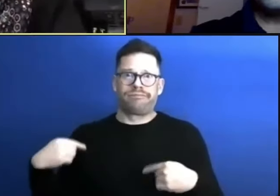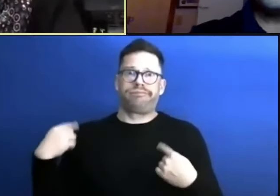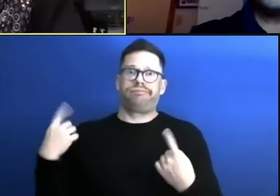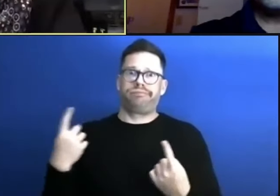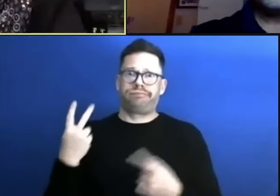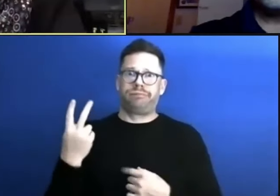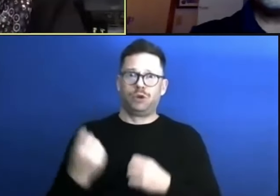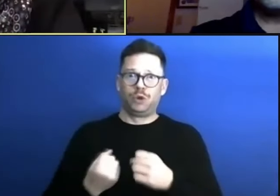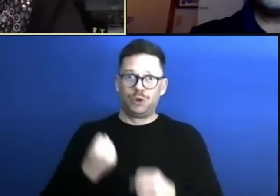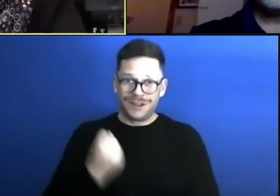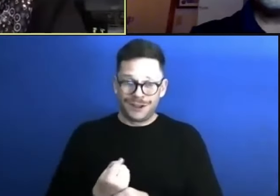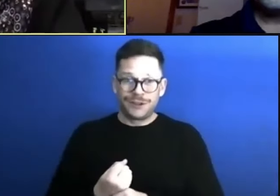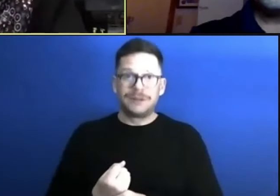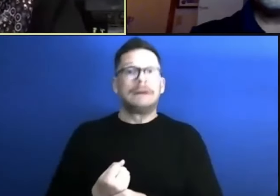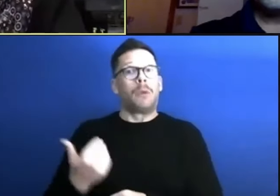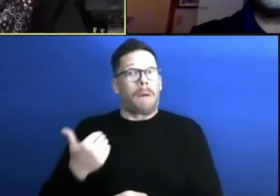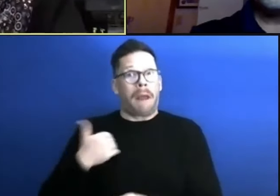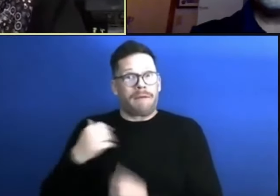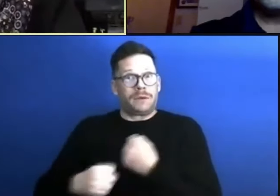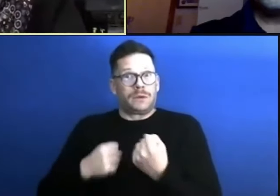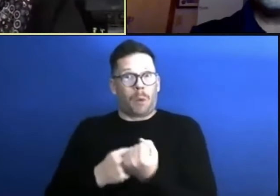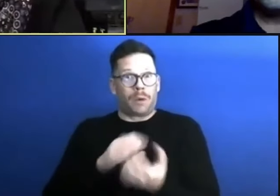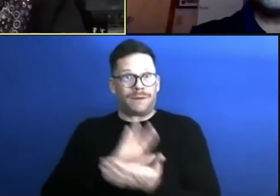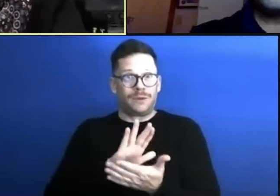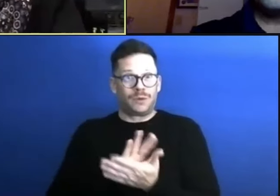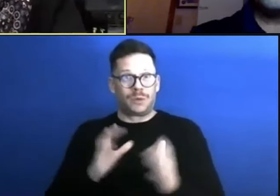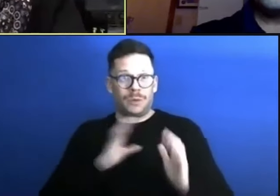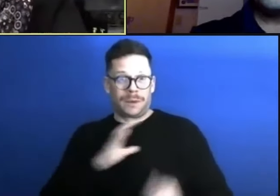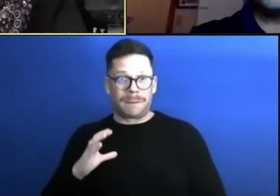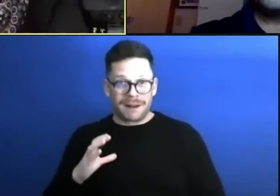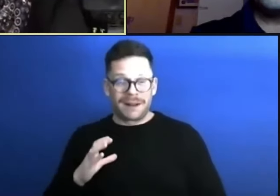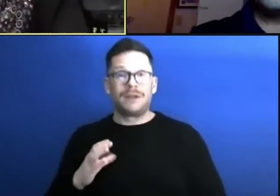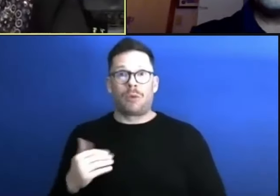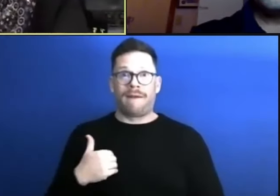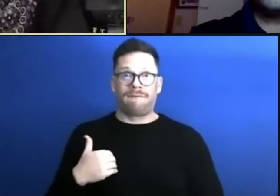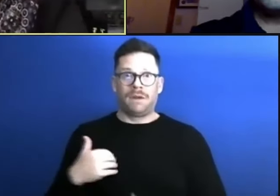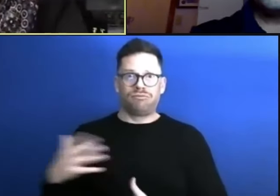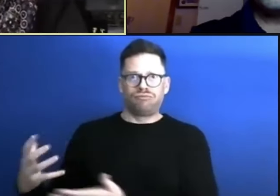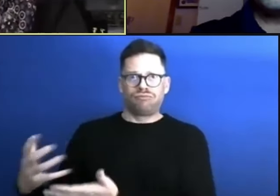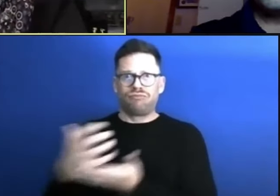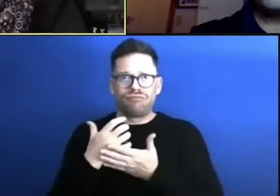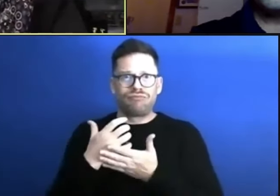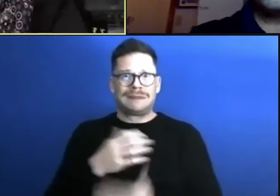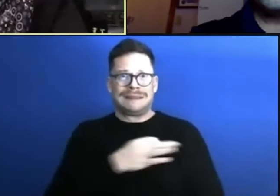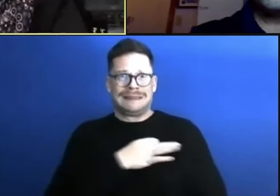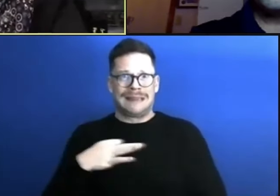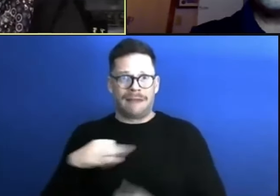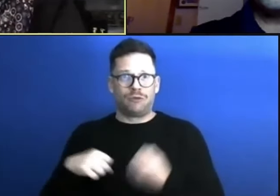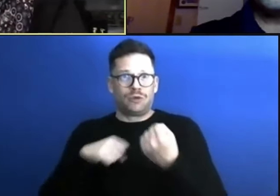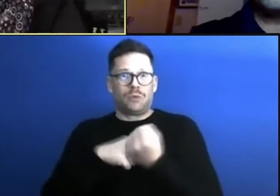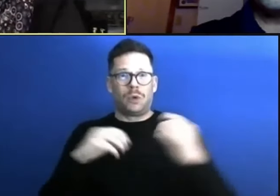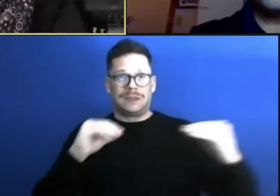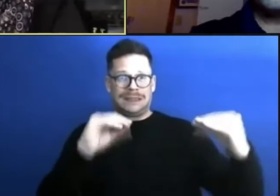to have the support of the school committee to get staff to support our teachers with technology.